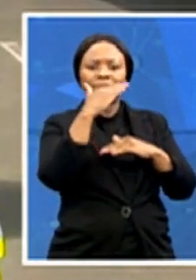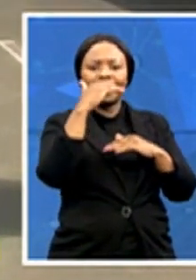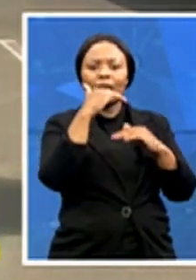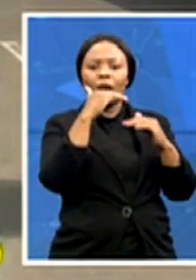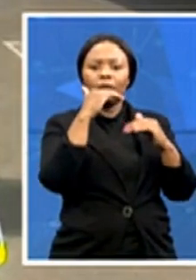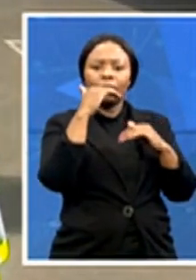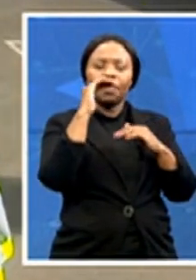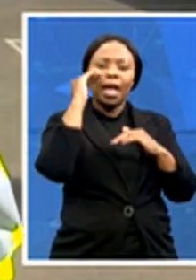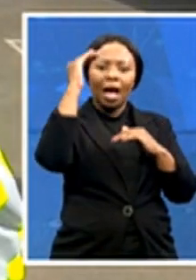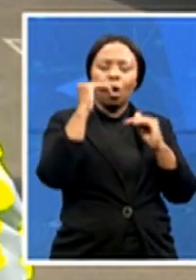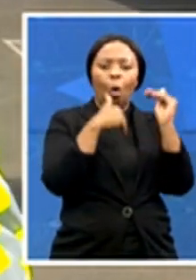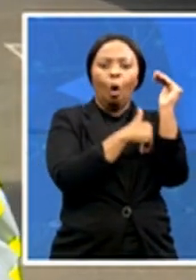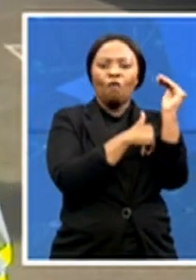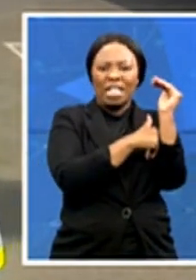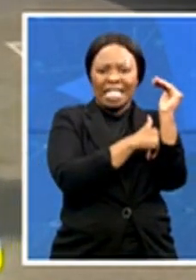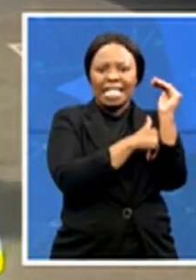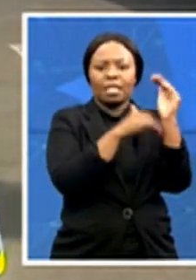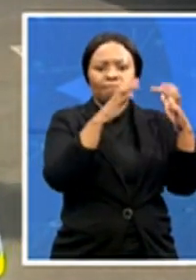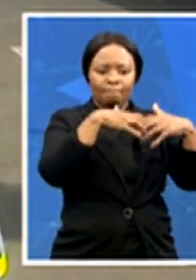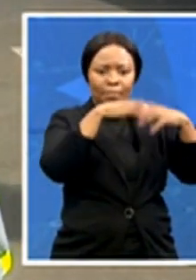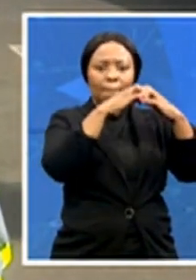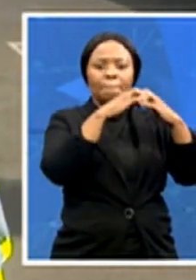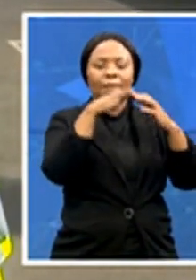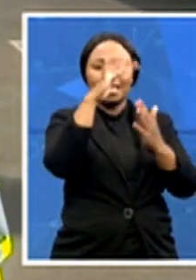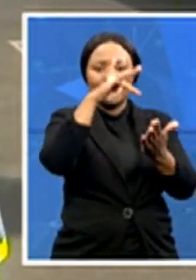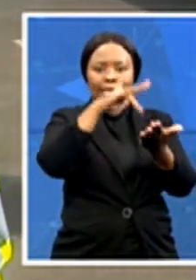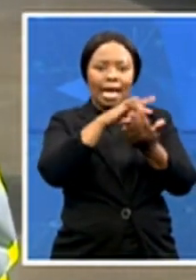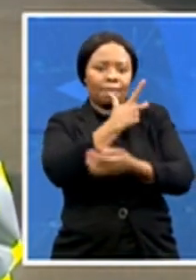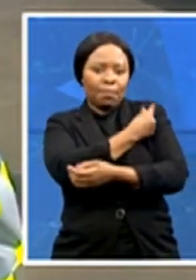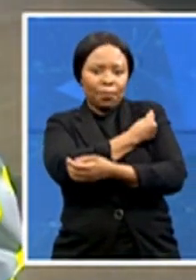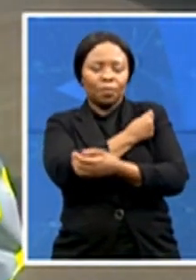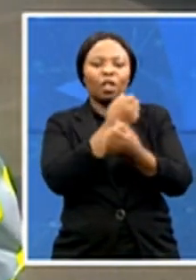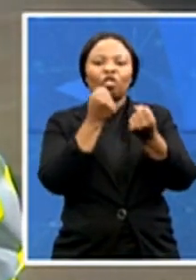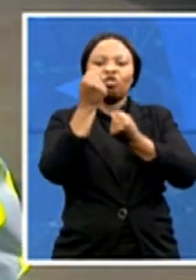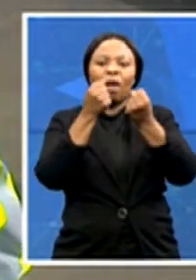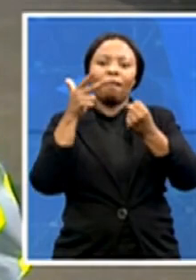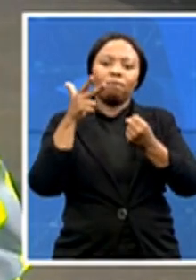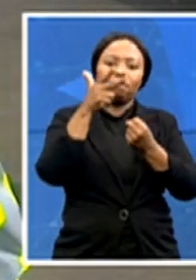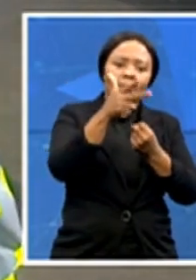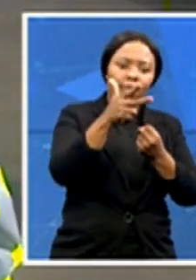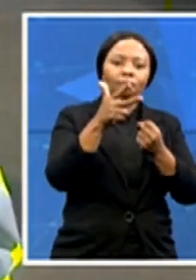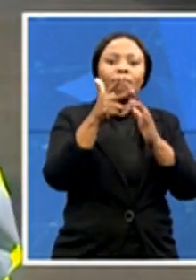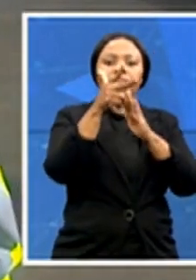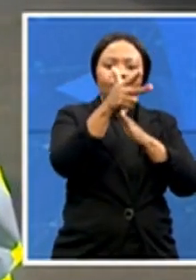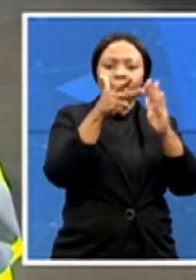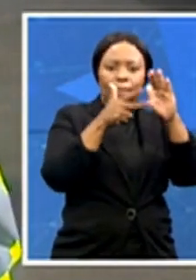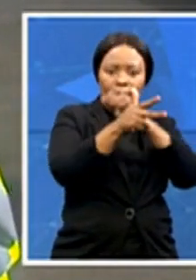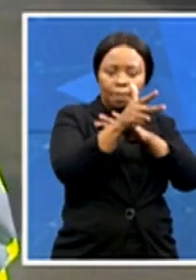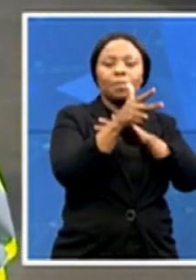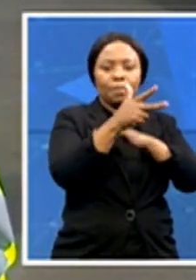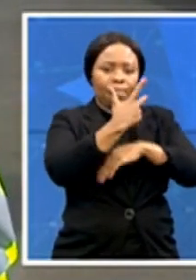vaccination site. It's a drive-through vaccination site. And based on what I've heard so far, they have vaccinated